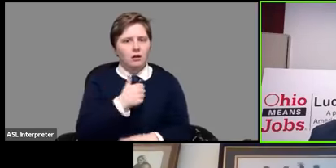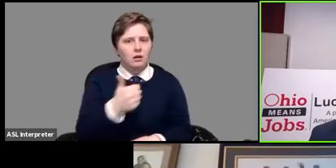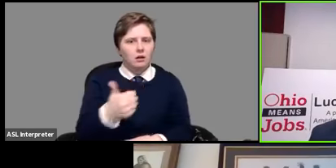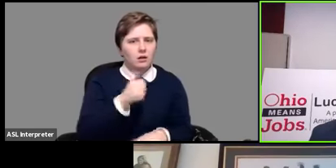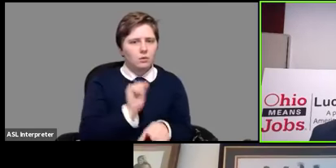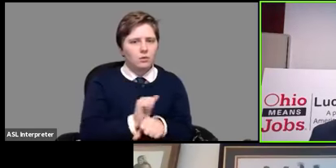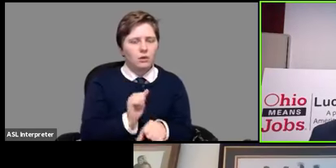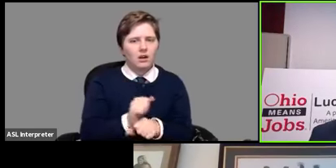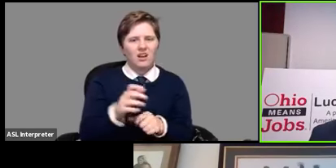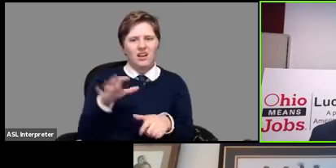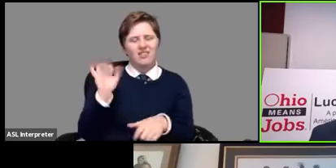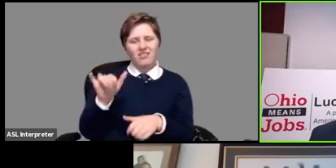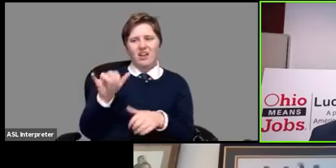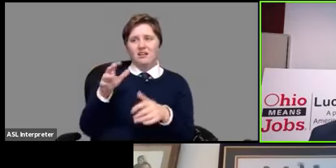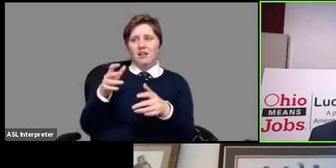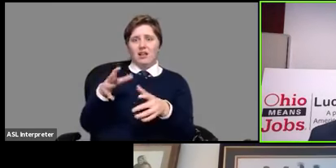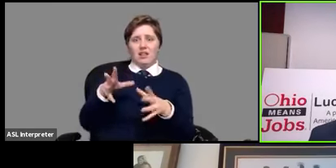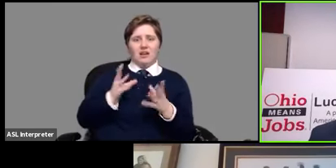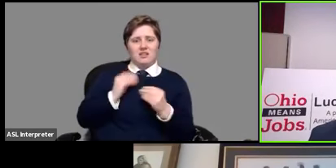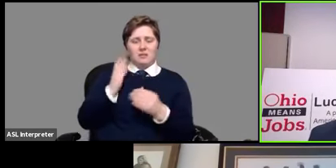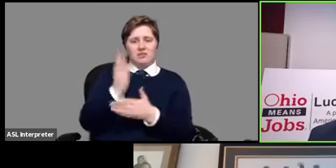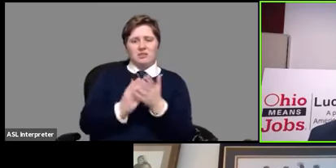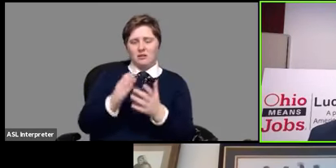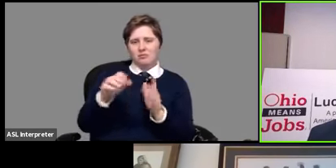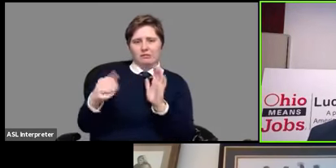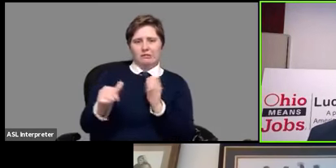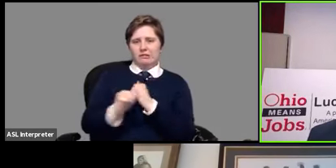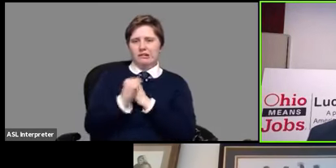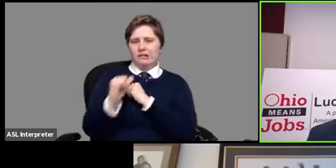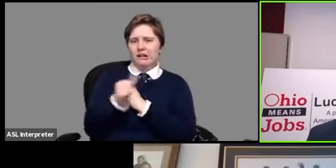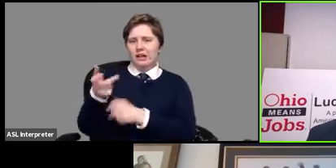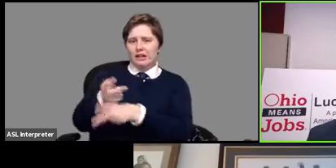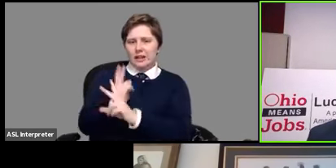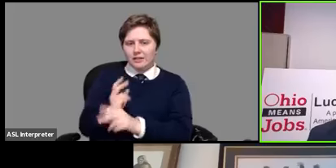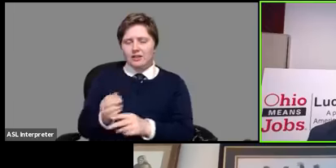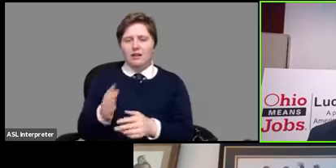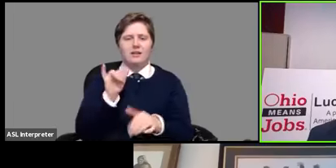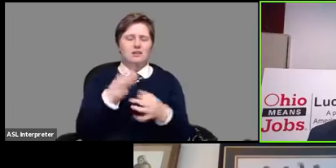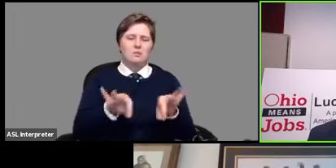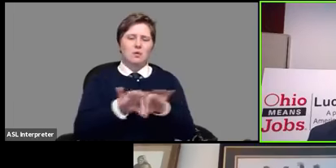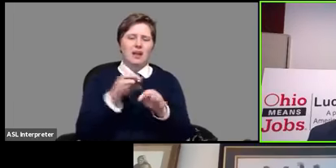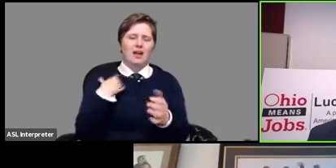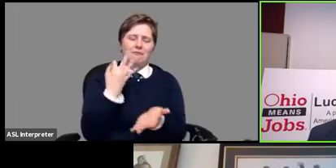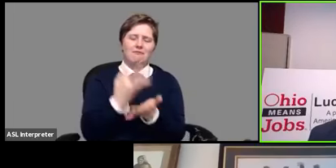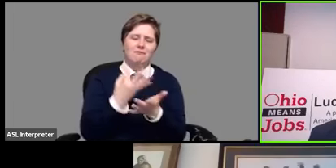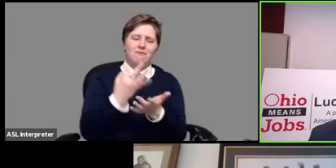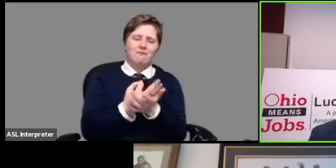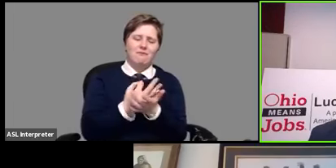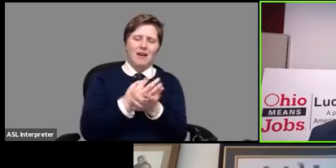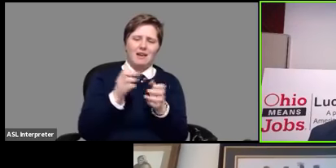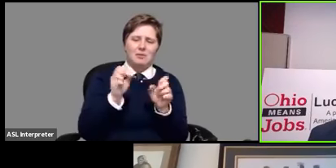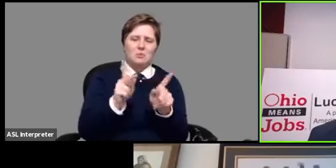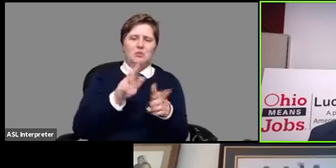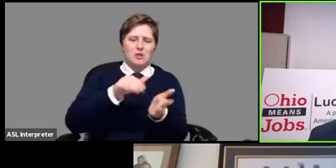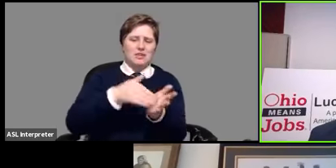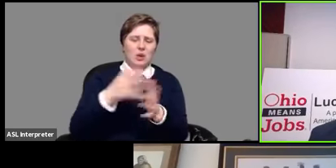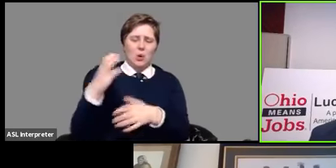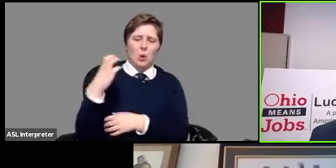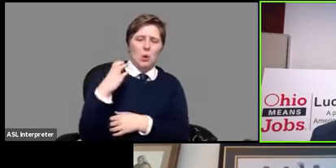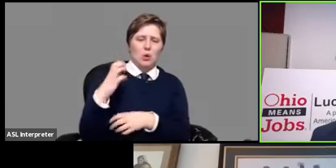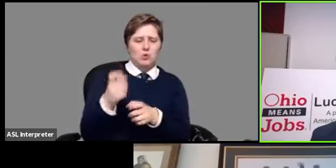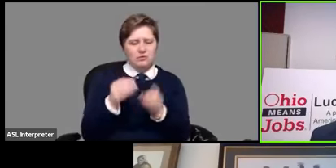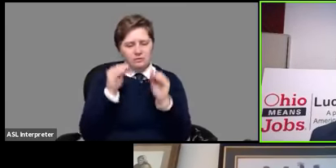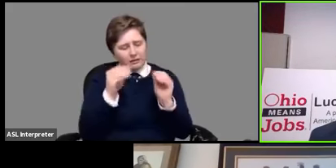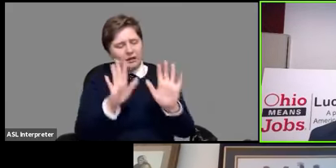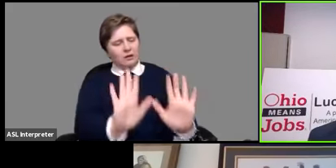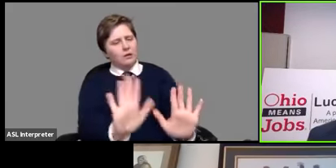to work and that's what's so incredible about having the financial opportunity center coaches that can really give them those opportunities to